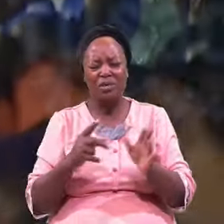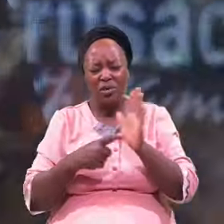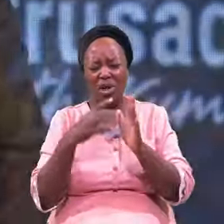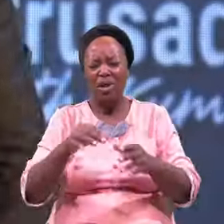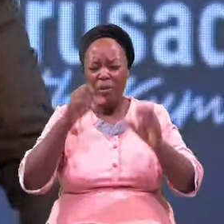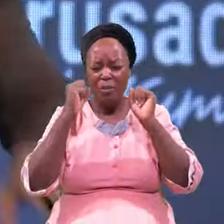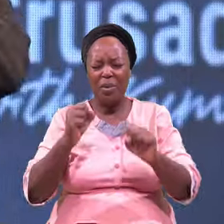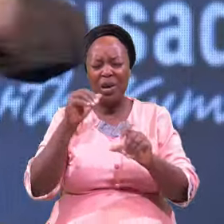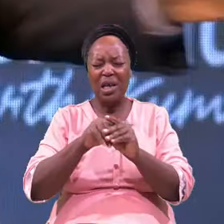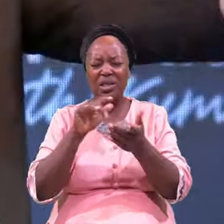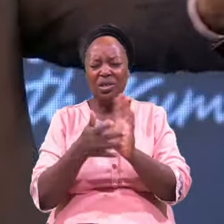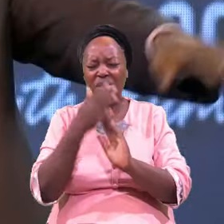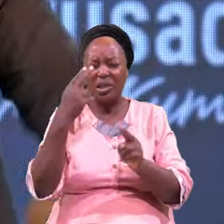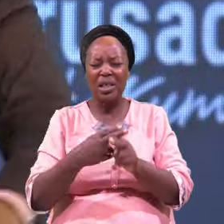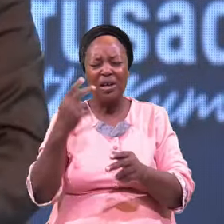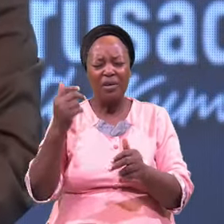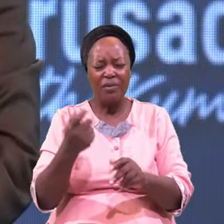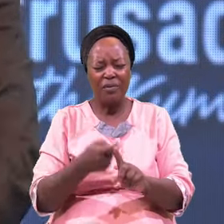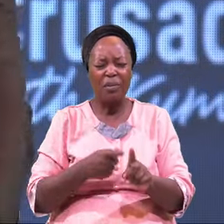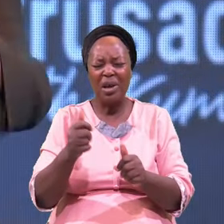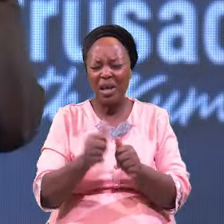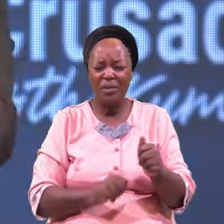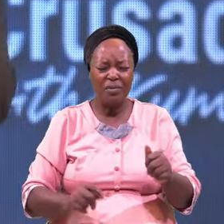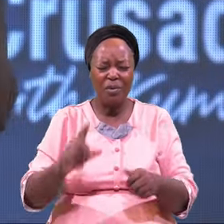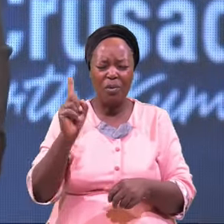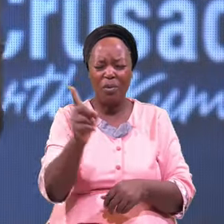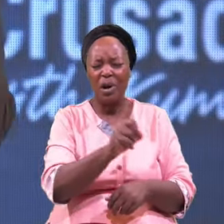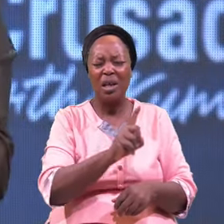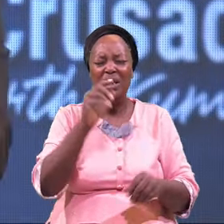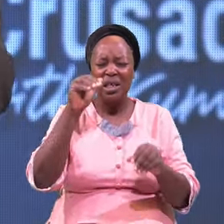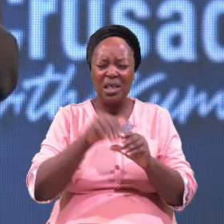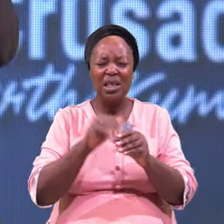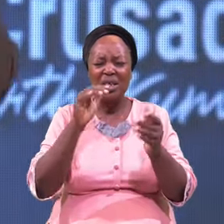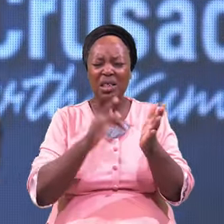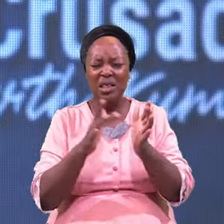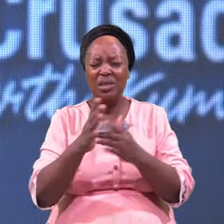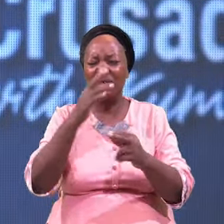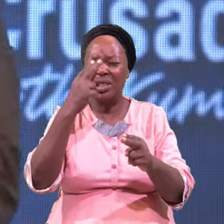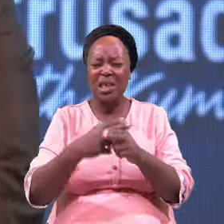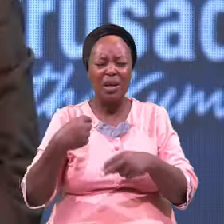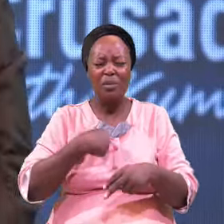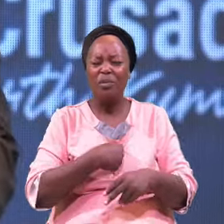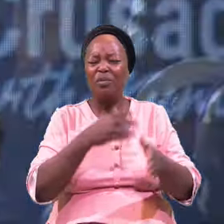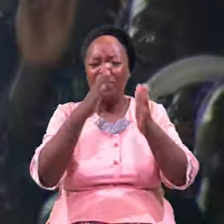For Everyone In Jesus Name We Pray